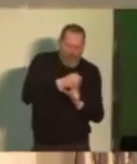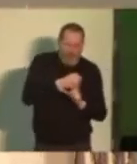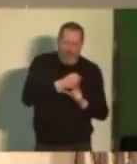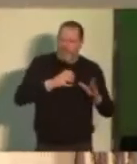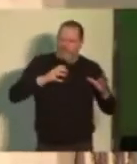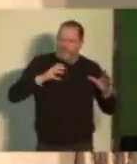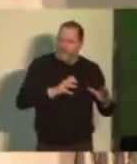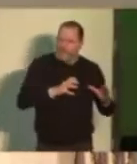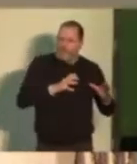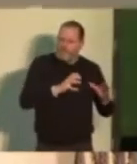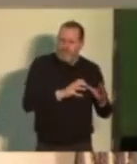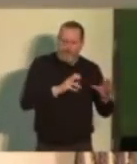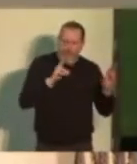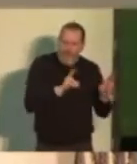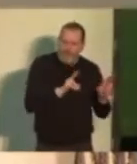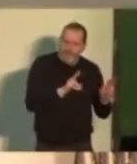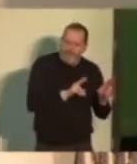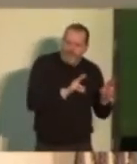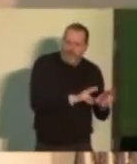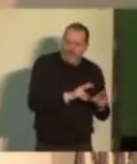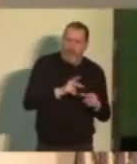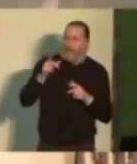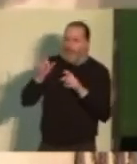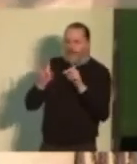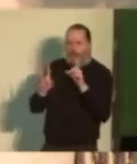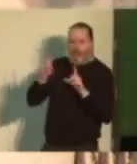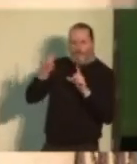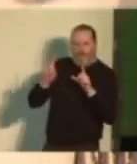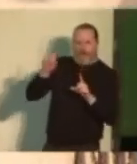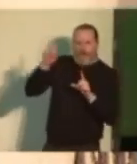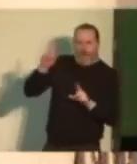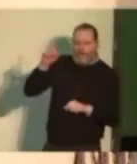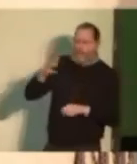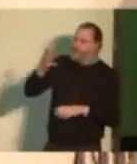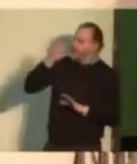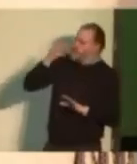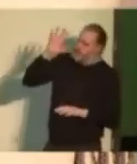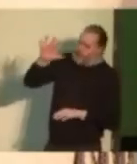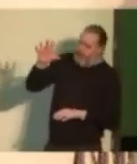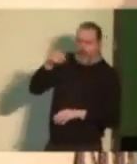so they can have a few billion more. Shame on them.